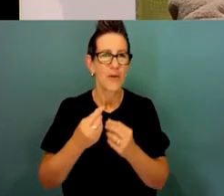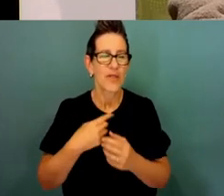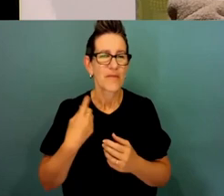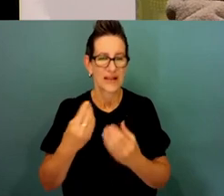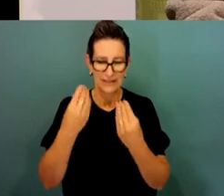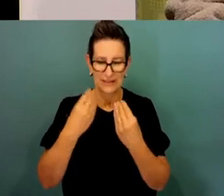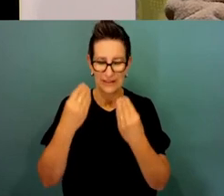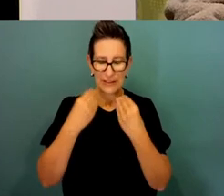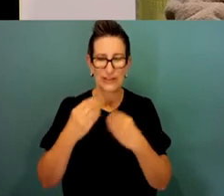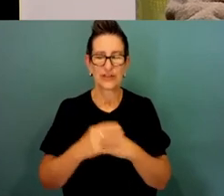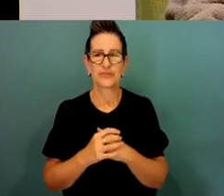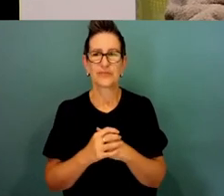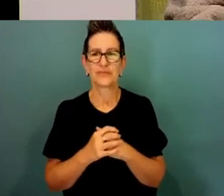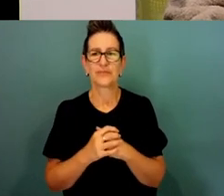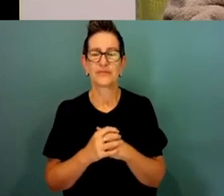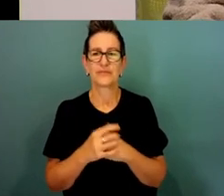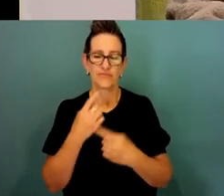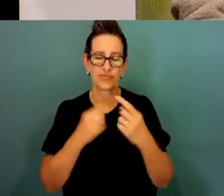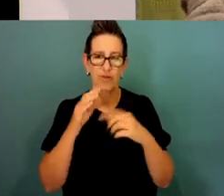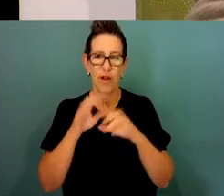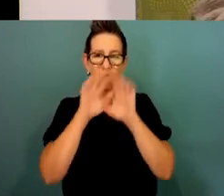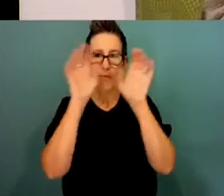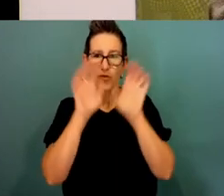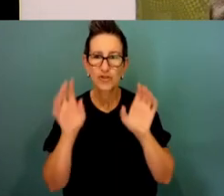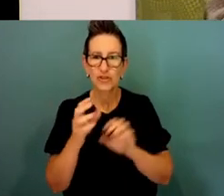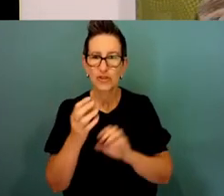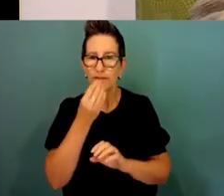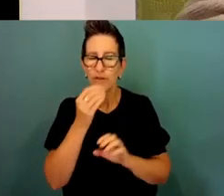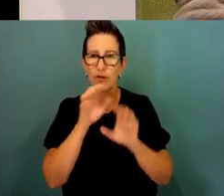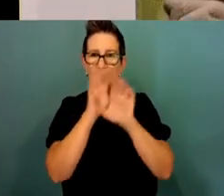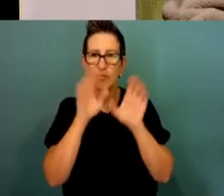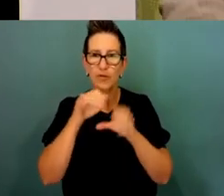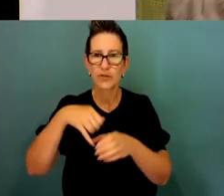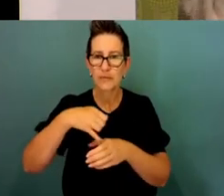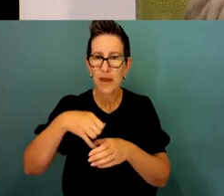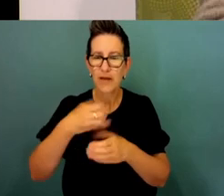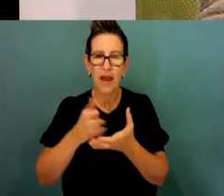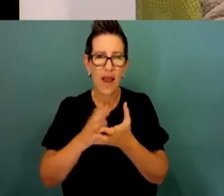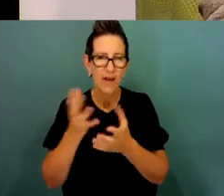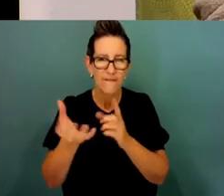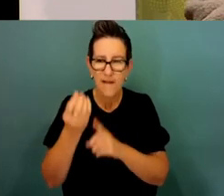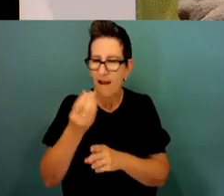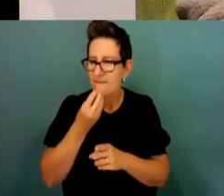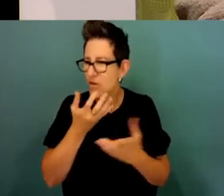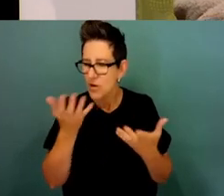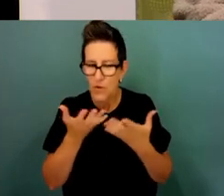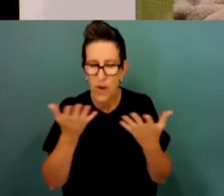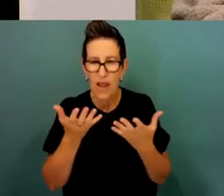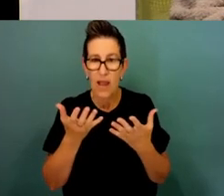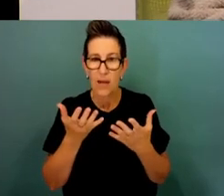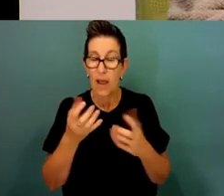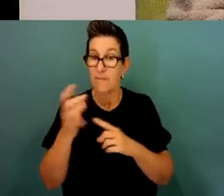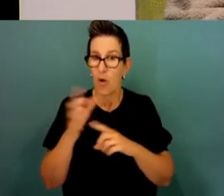bush foods, bush medicines, how to source food on country, and most importantly, where to source water.